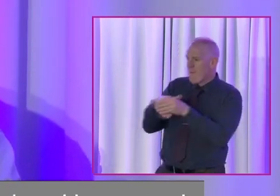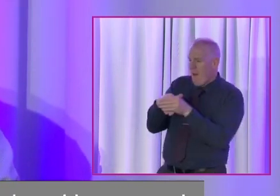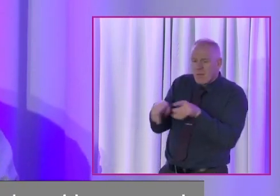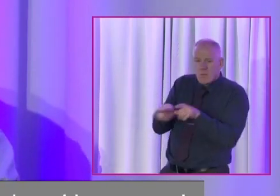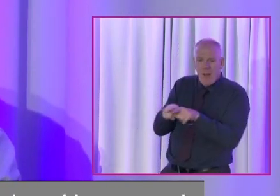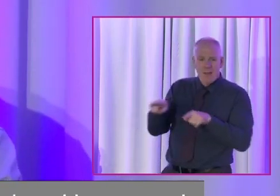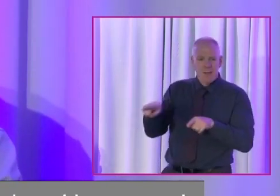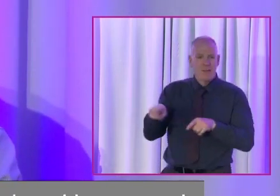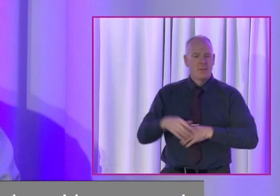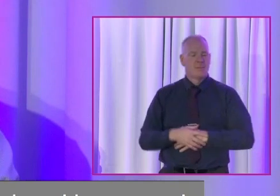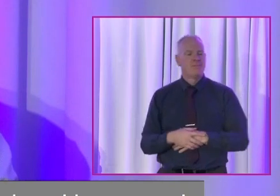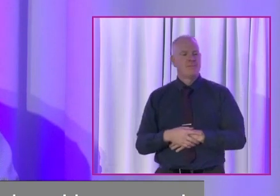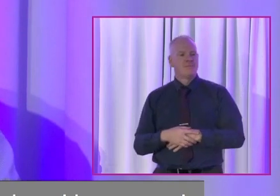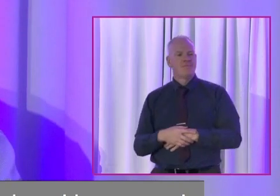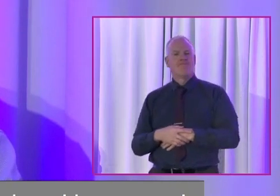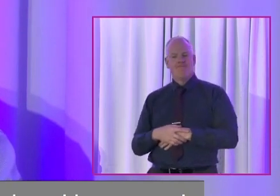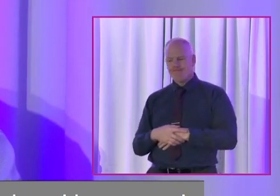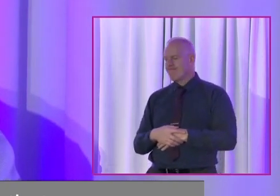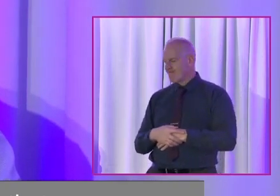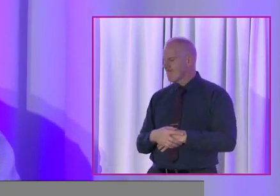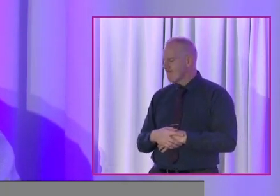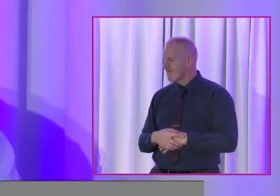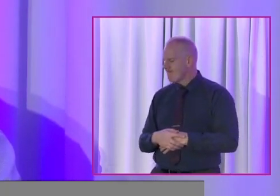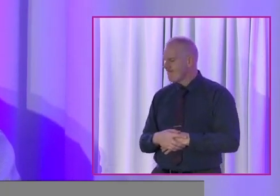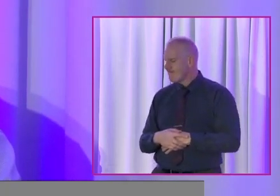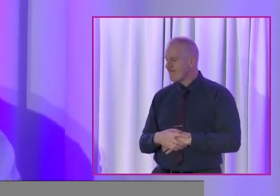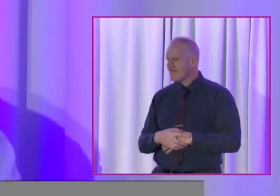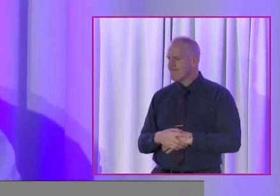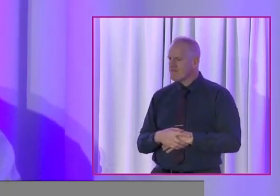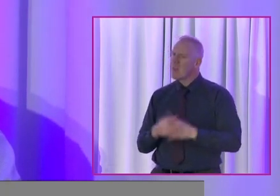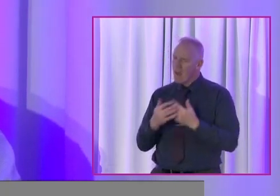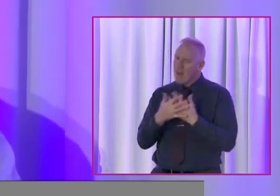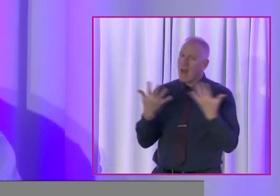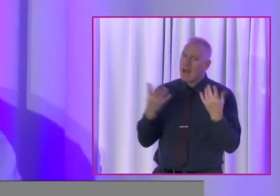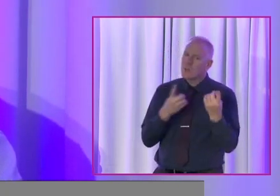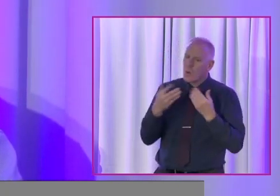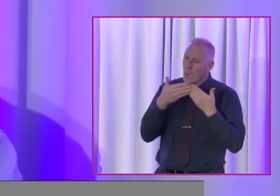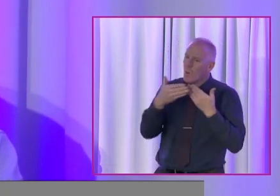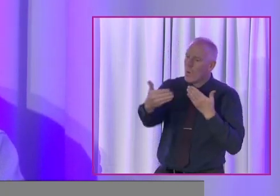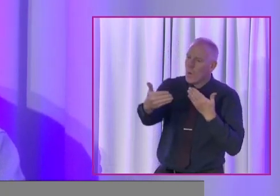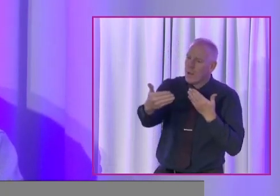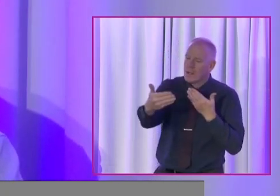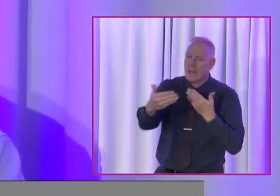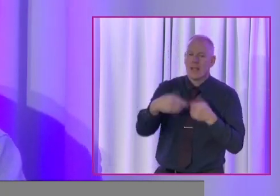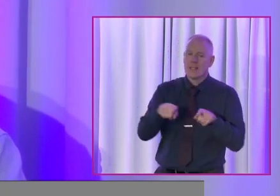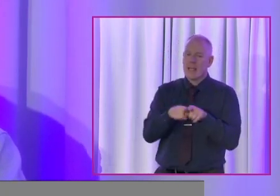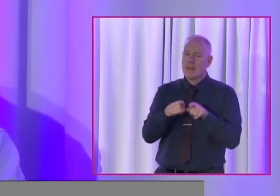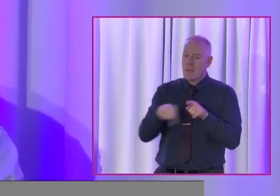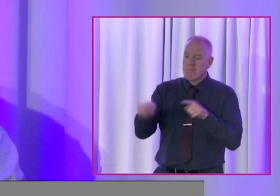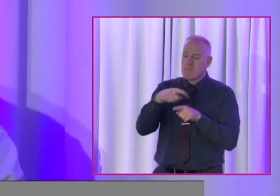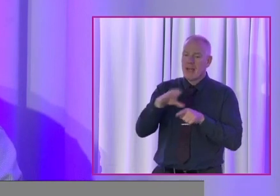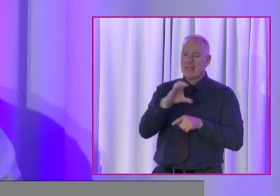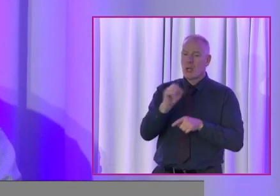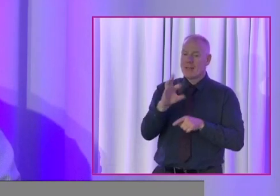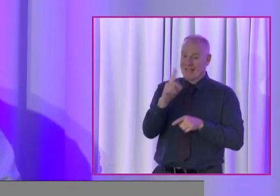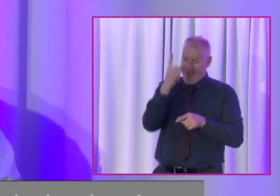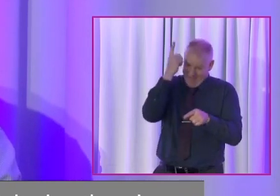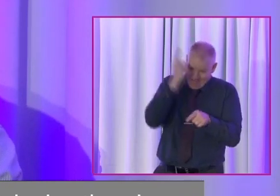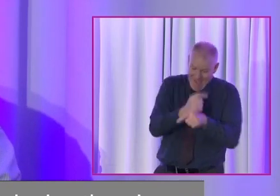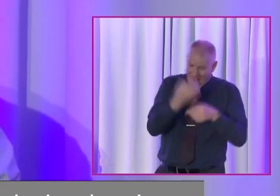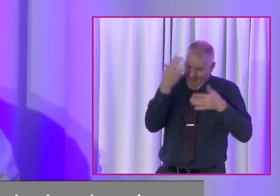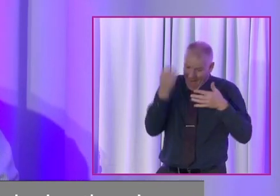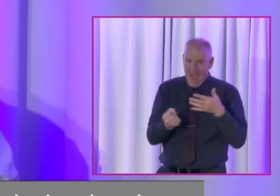So, yeah, I mean, I think there's a lot to do, but I think also there's a willingness. The CRPD is there.